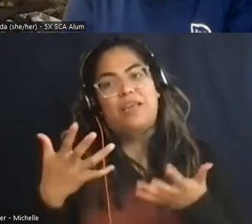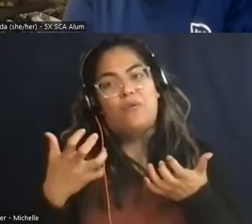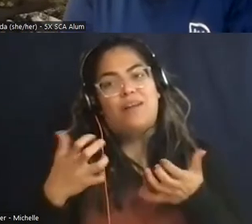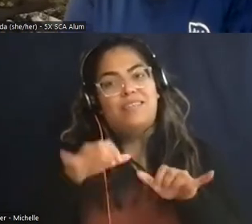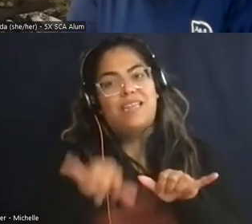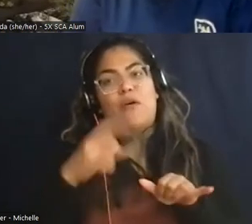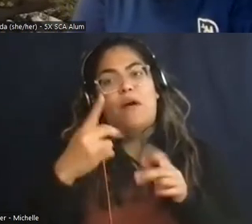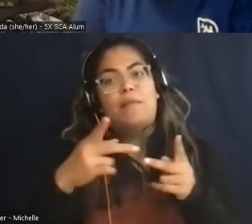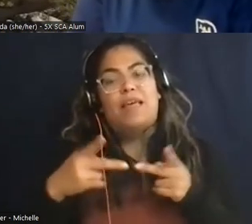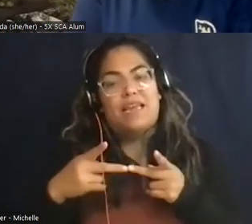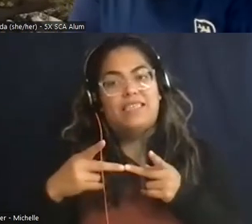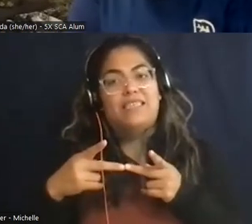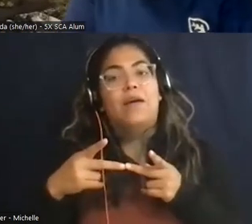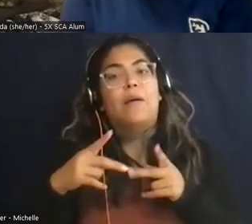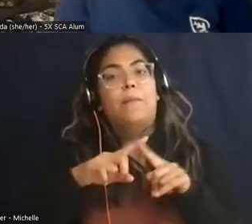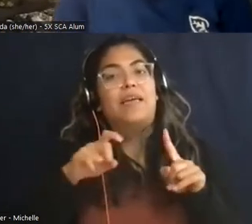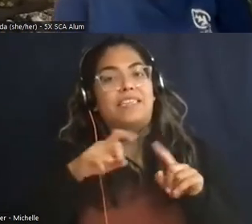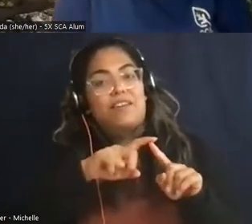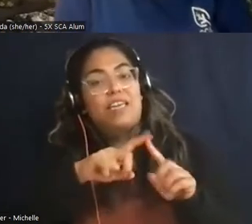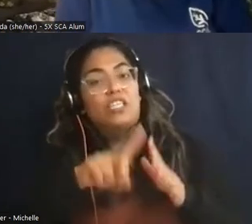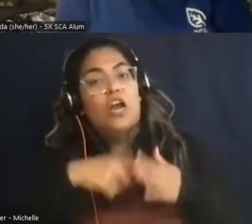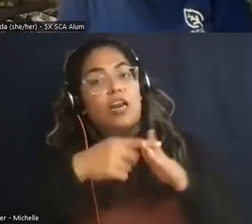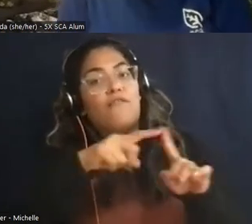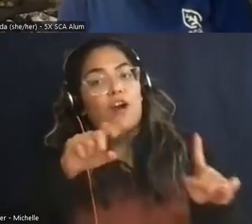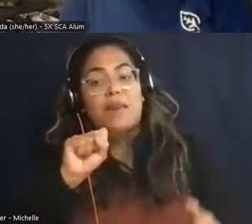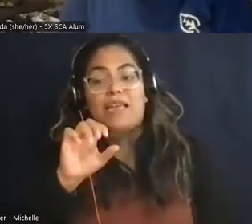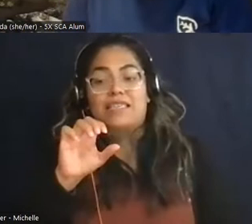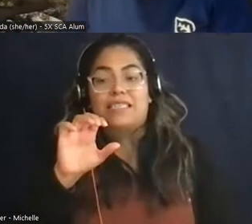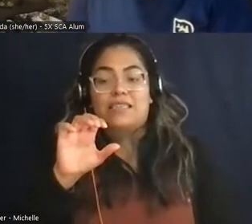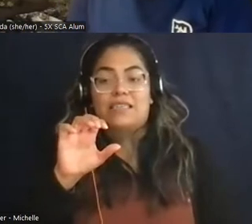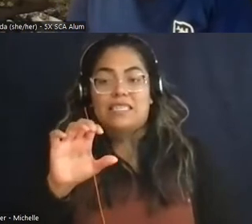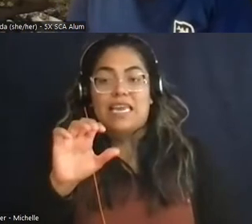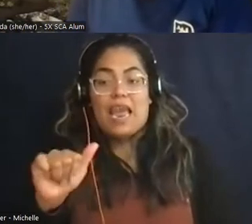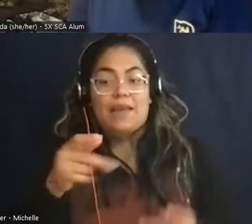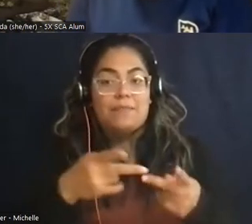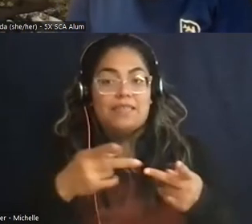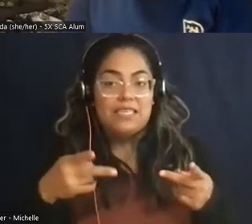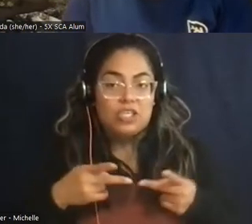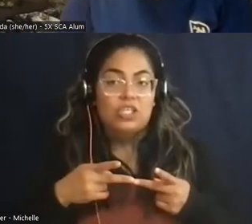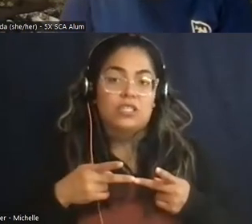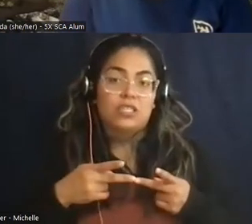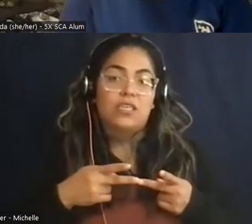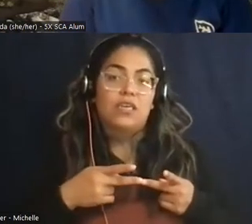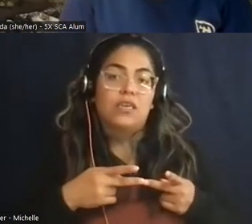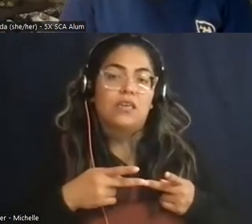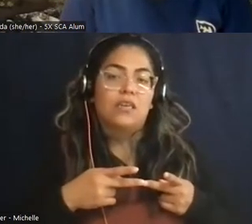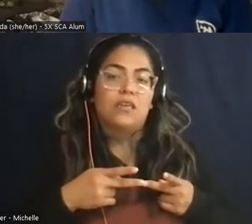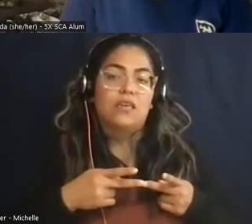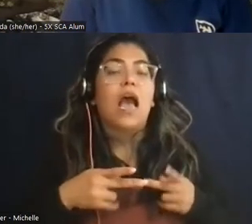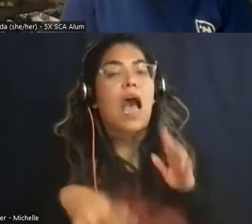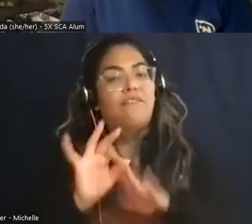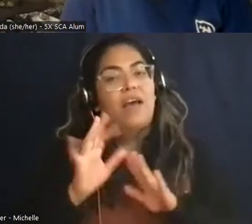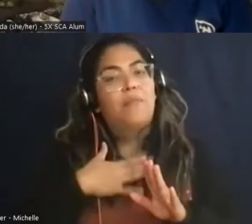this sca position but um it it i found my niche right away